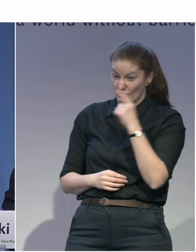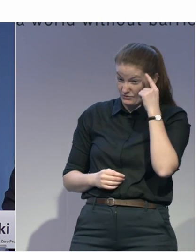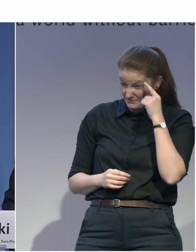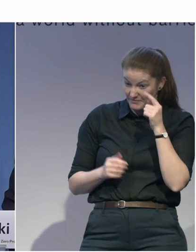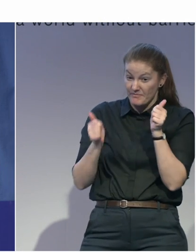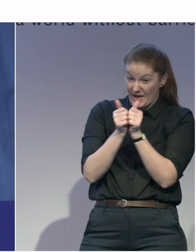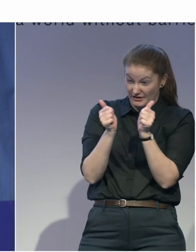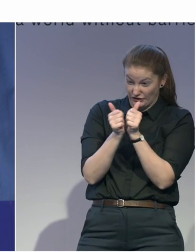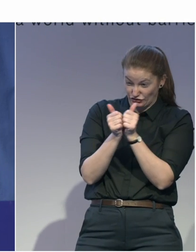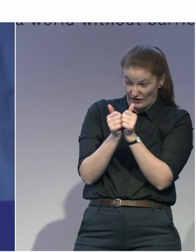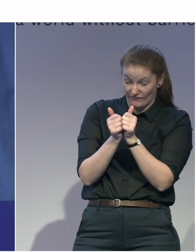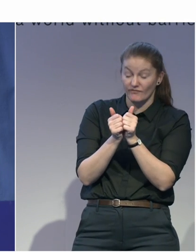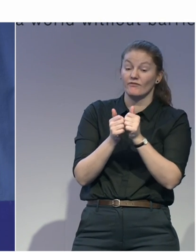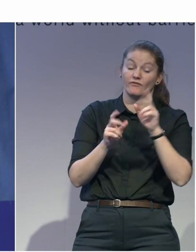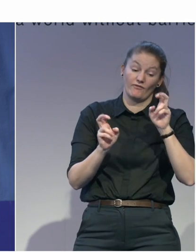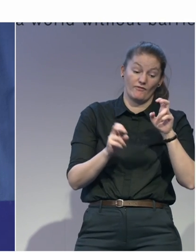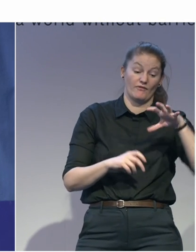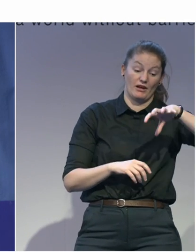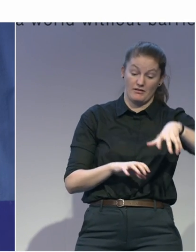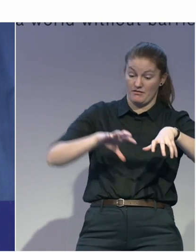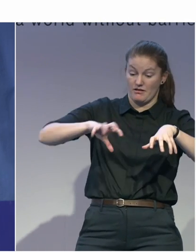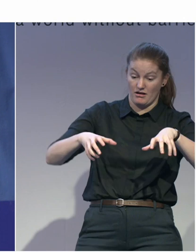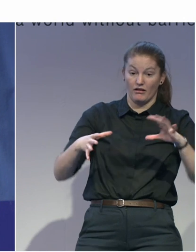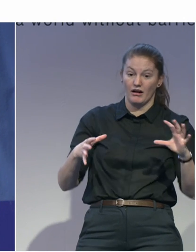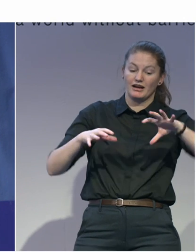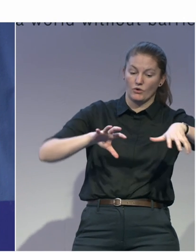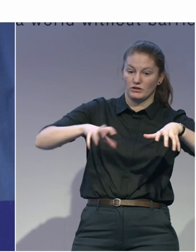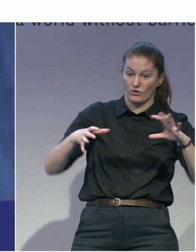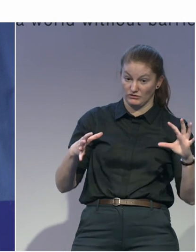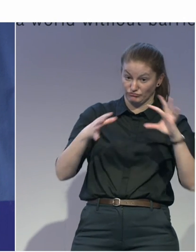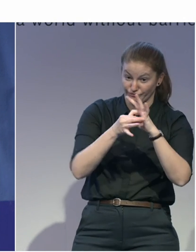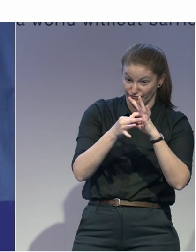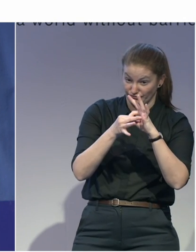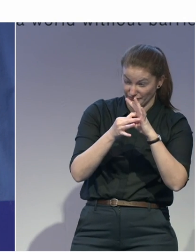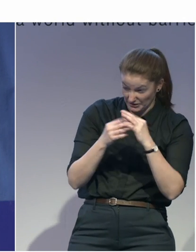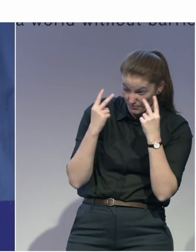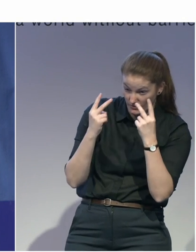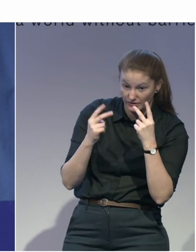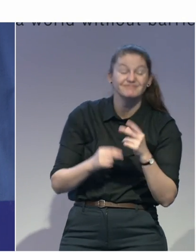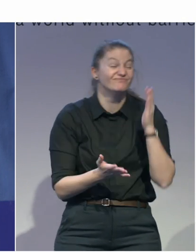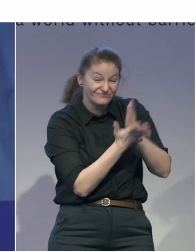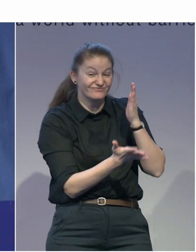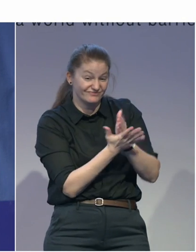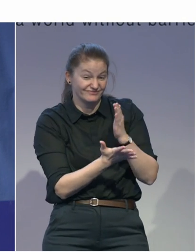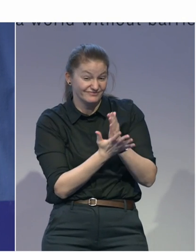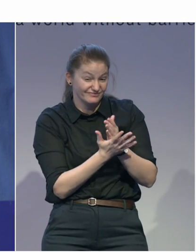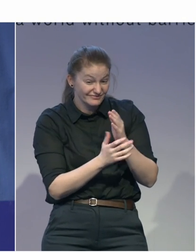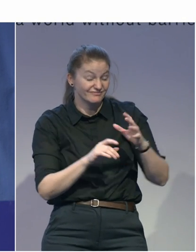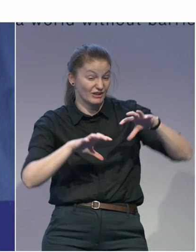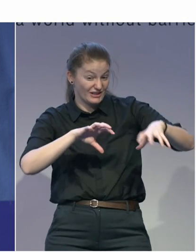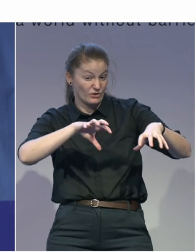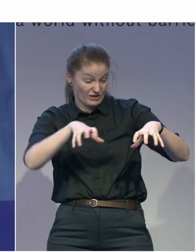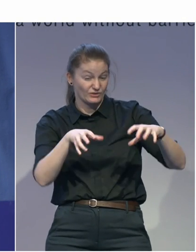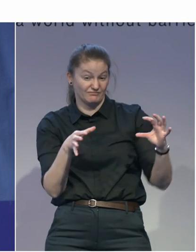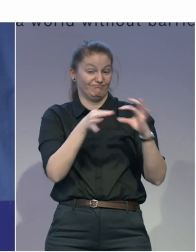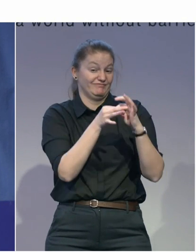-regional partnerships. Why I said cross-regional is that it's no longer, the world just does not move in one direction anymore. It's no